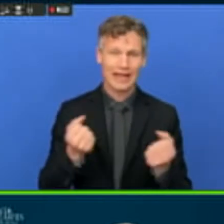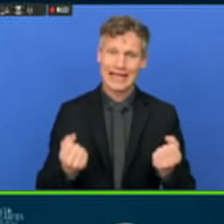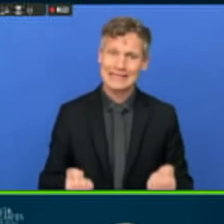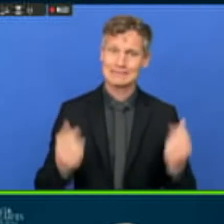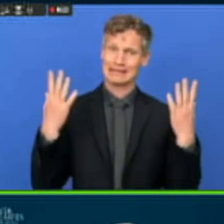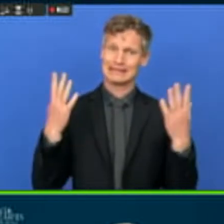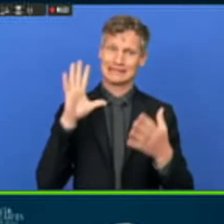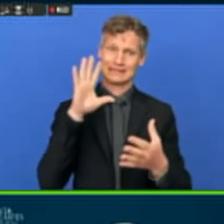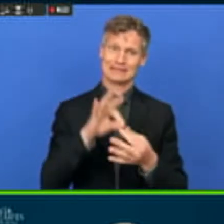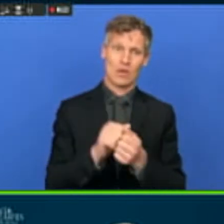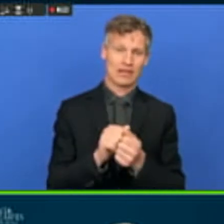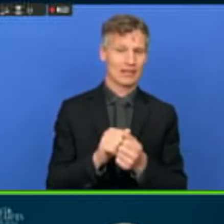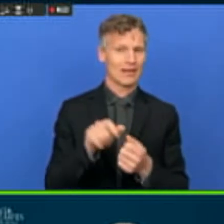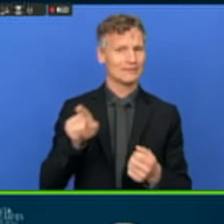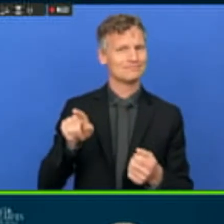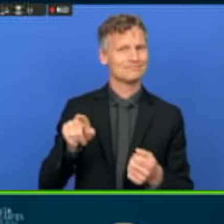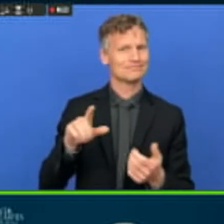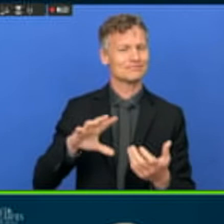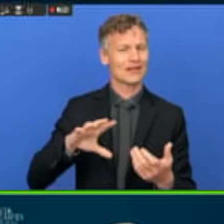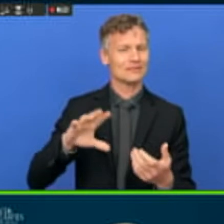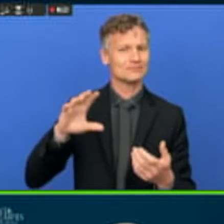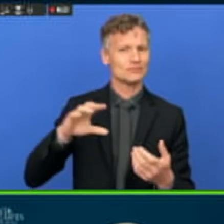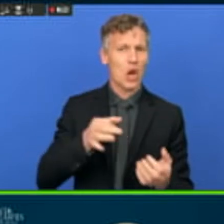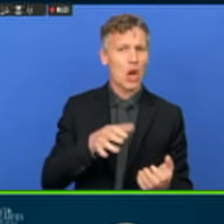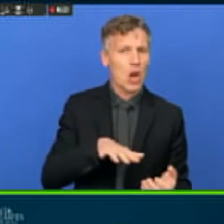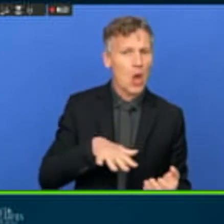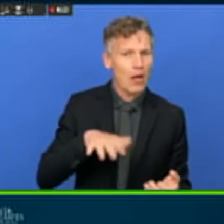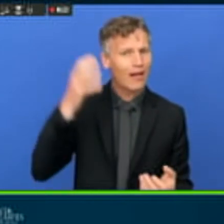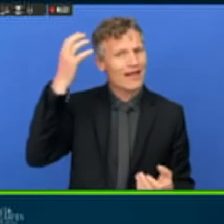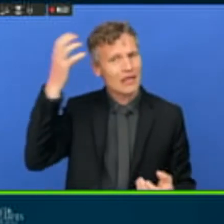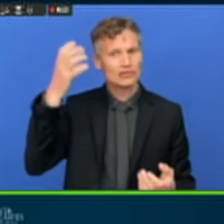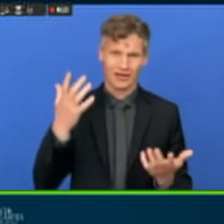sub-national and local volunteer reviews.